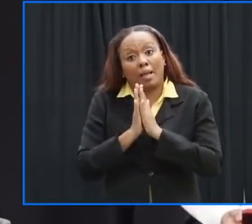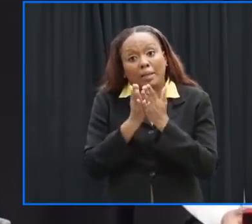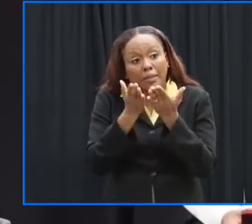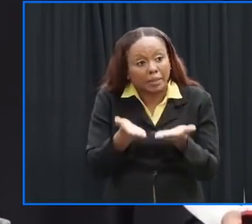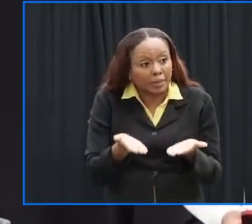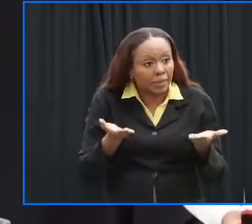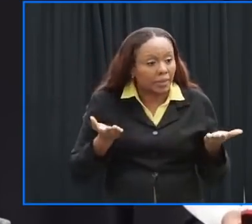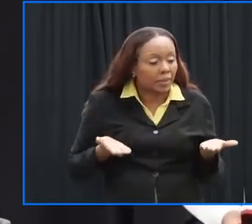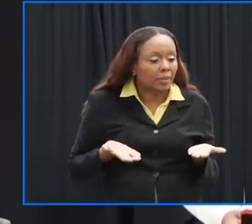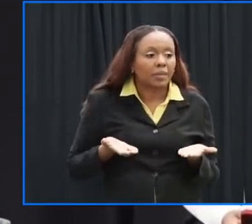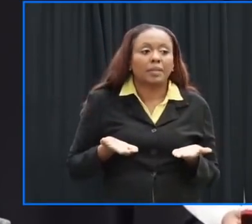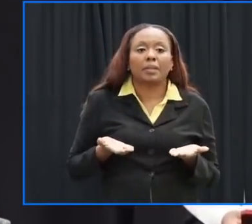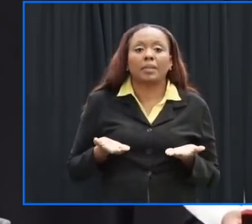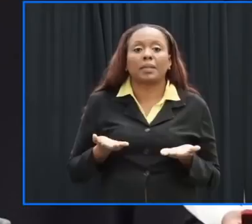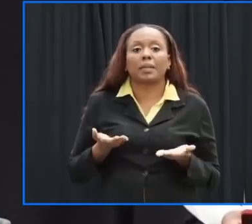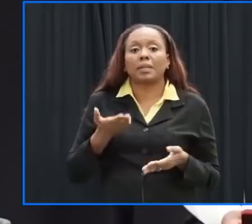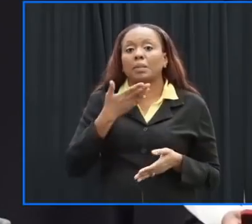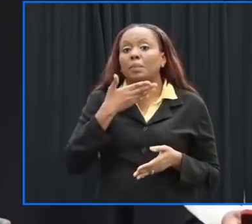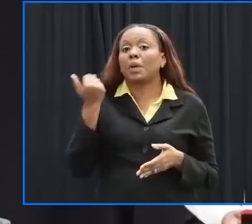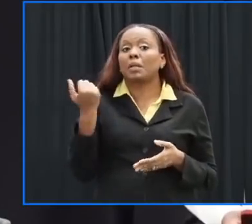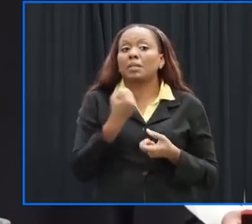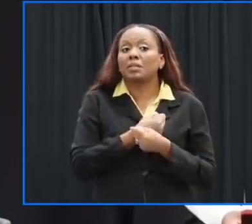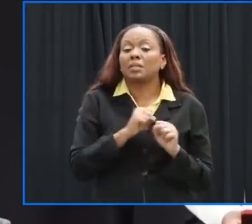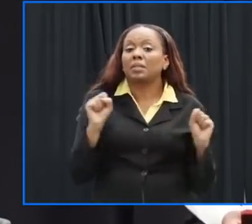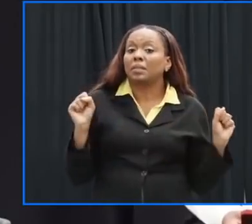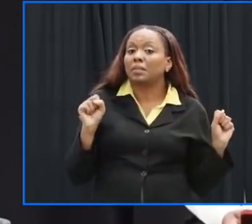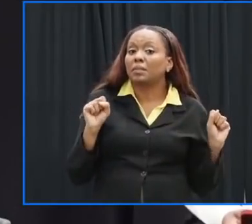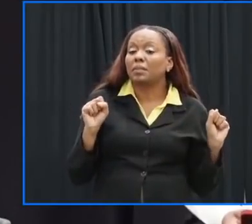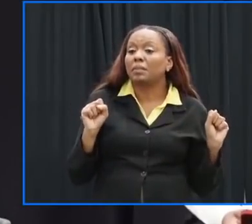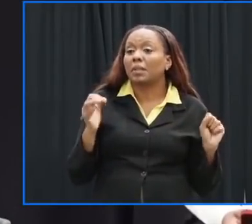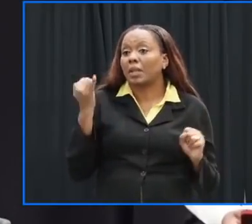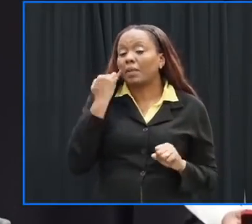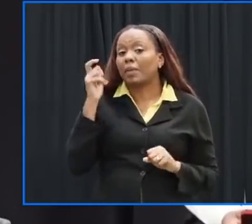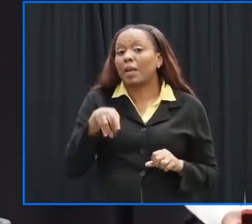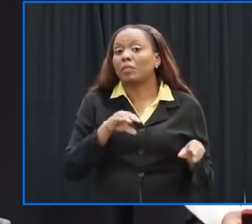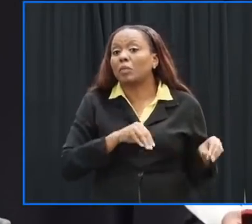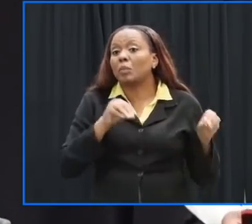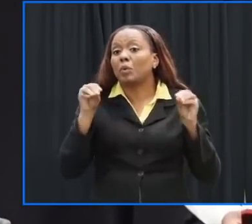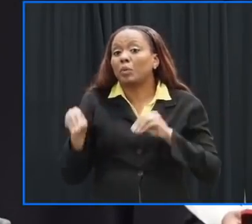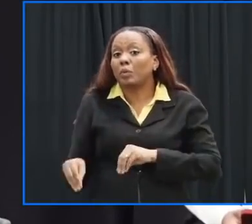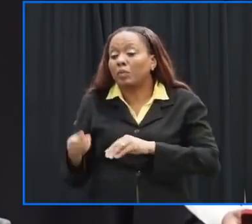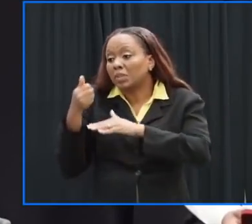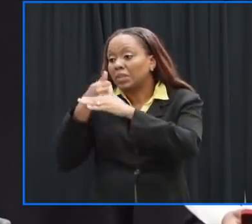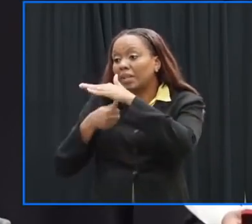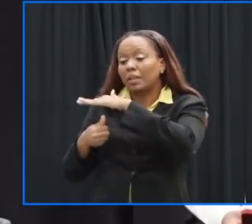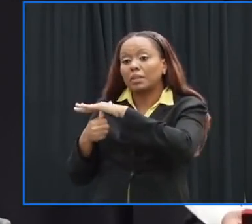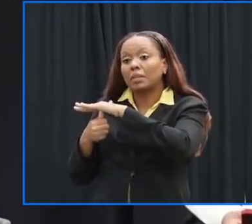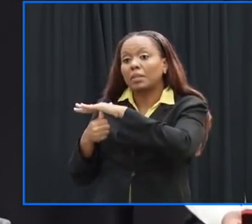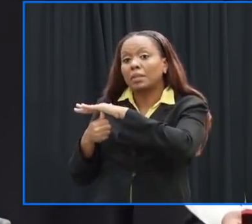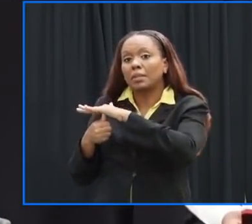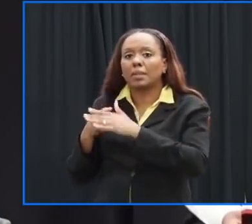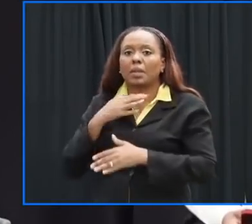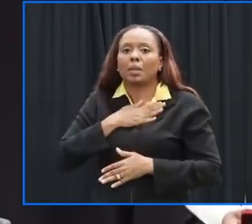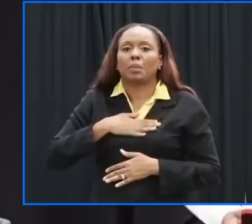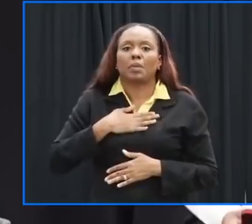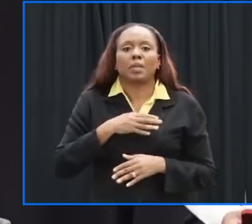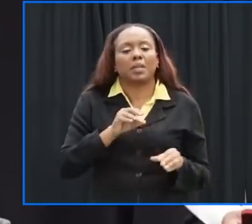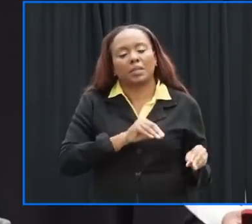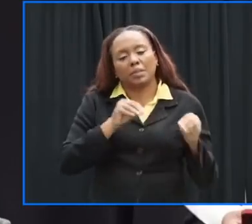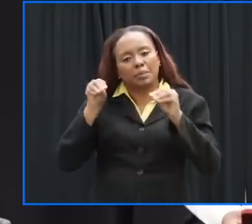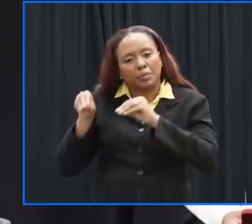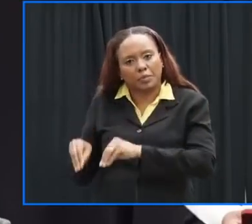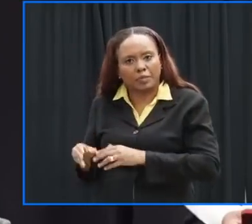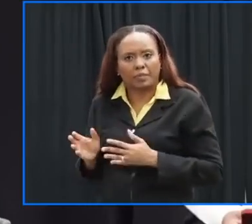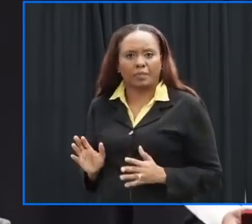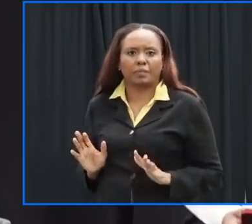circumstances it is better to be safe than sorry and therefore that is why we've gone to great detail to be able